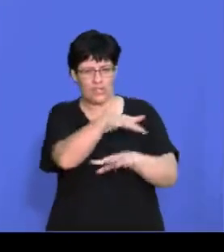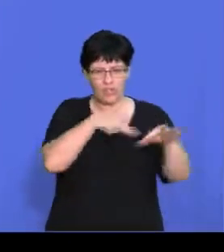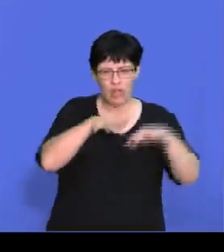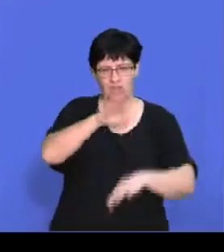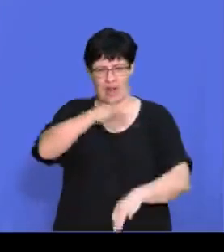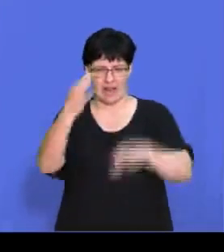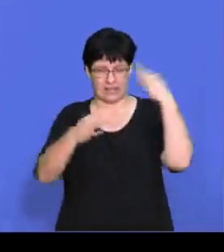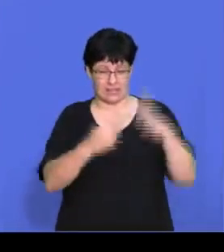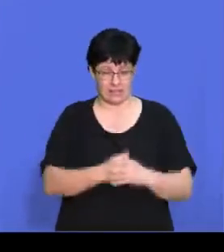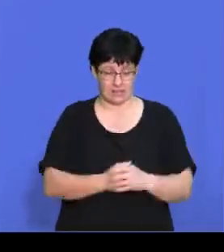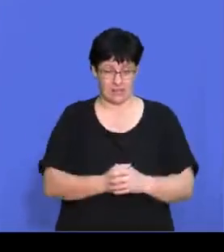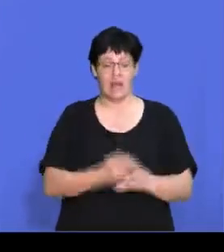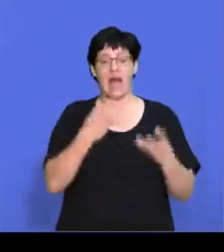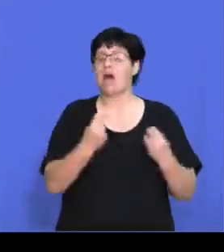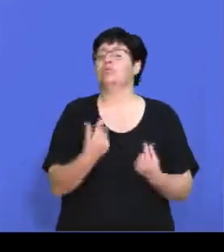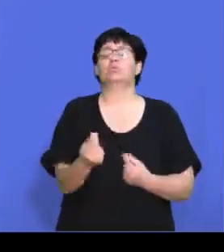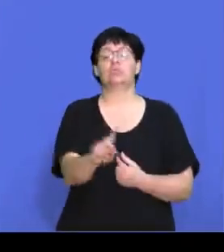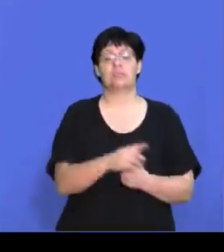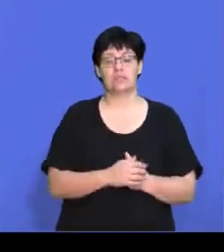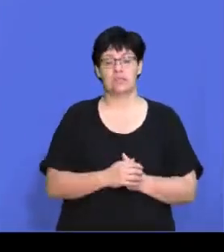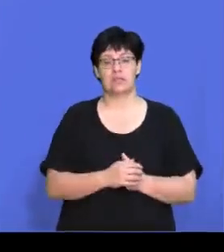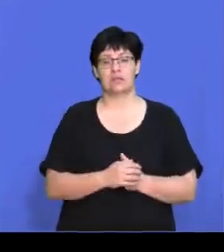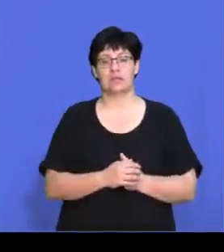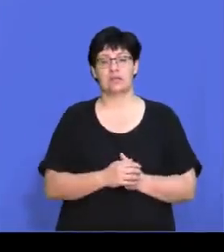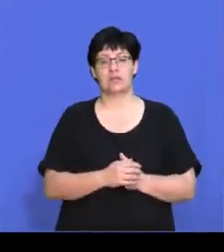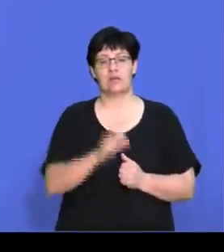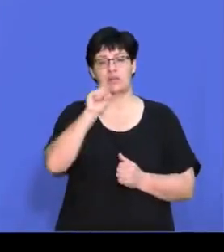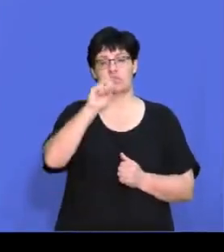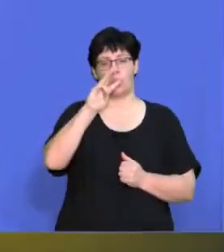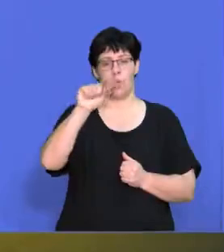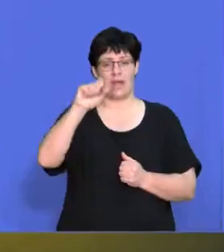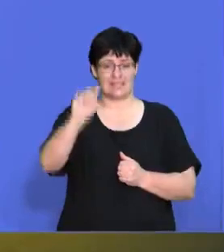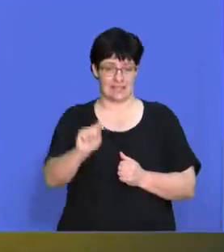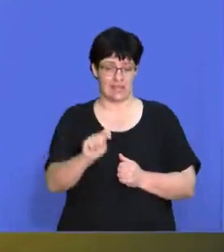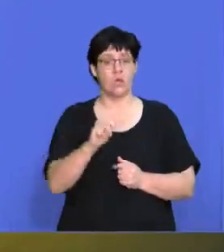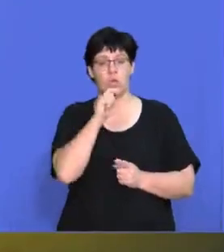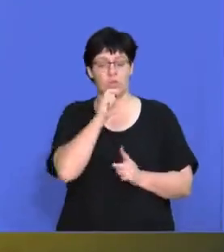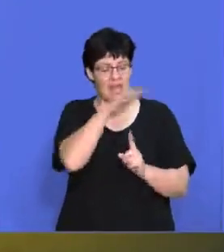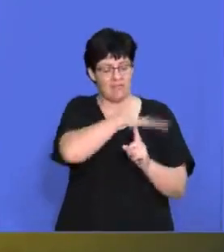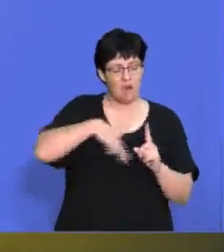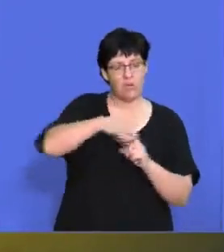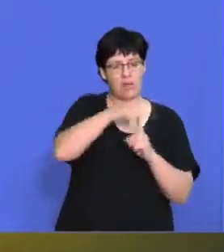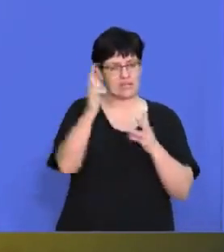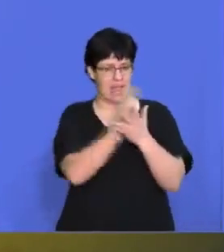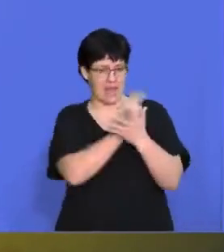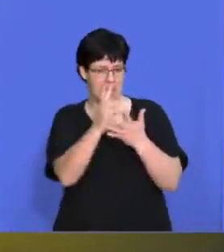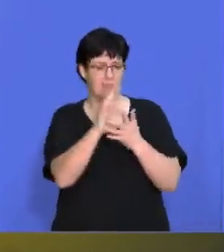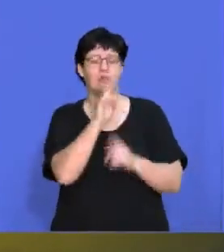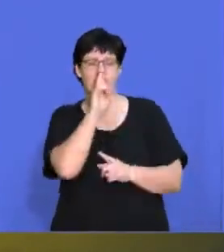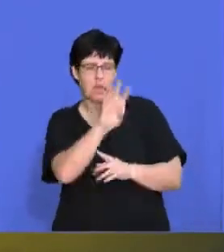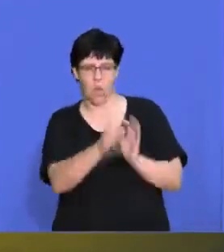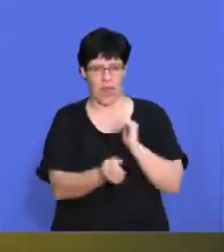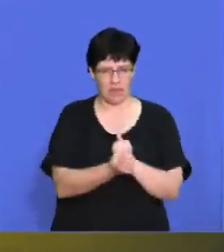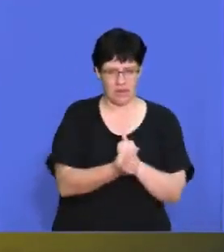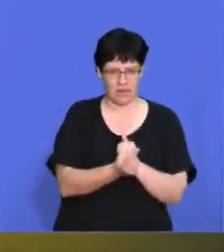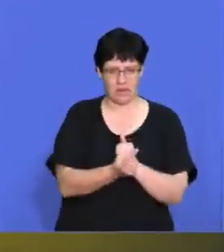has got to do with SWOT. So we've got to use our environmental scan to see right, what is happening? What is good